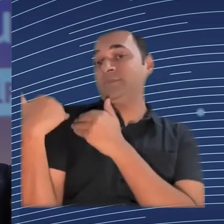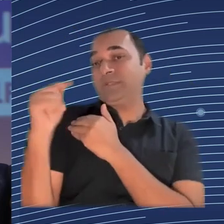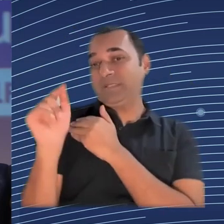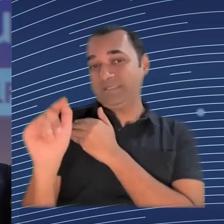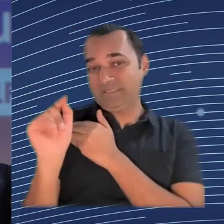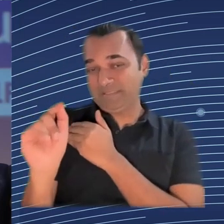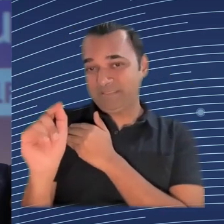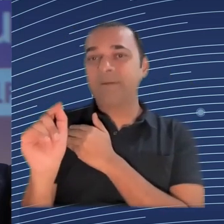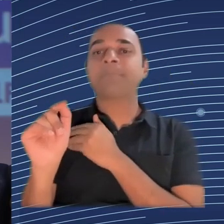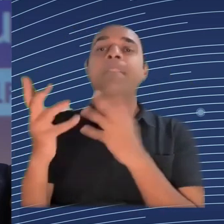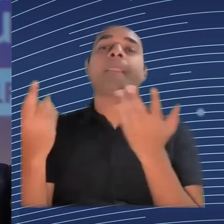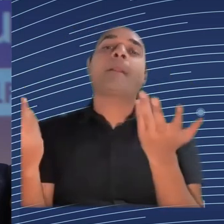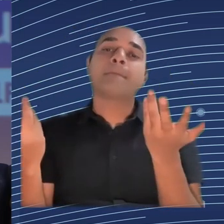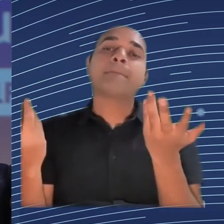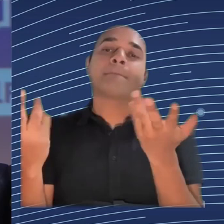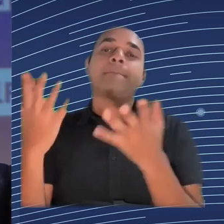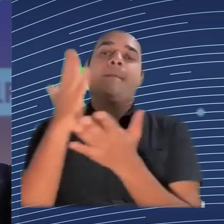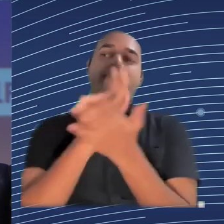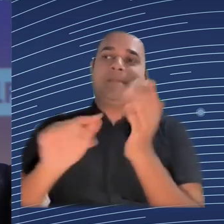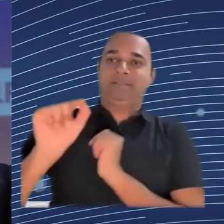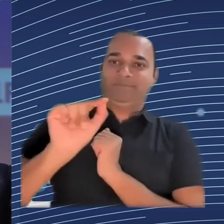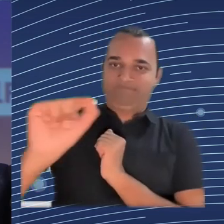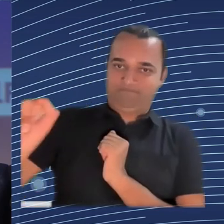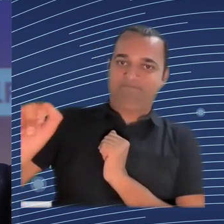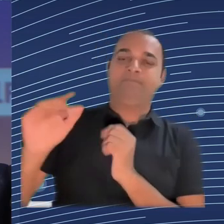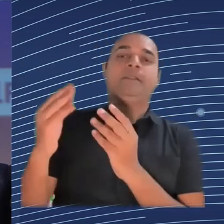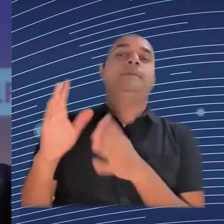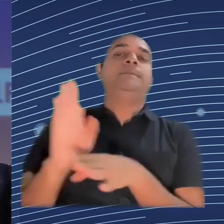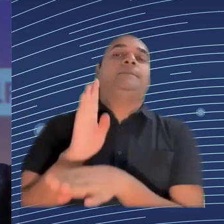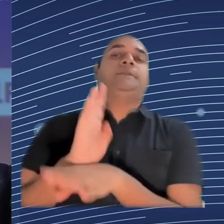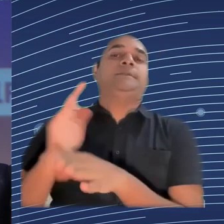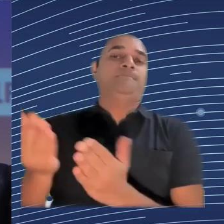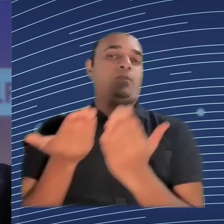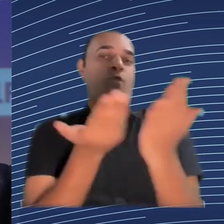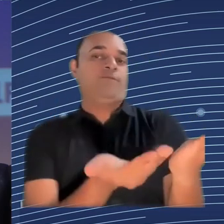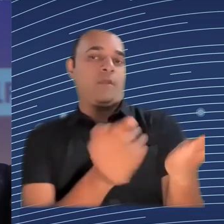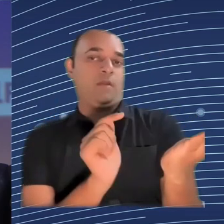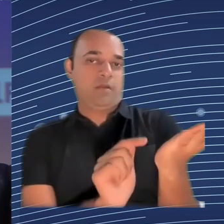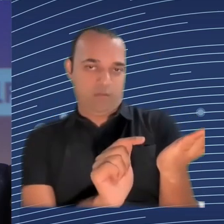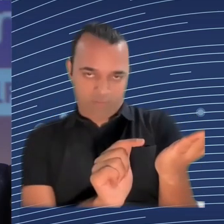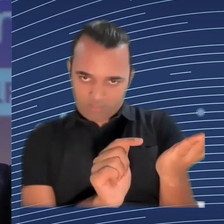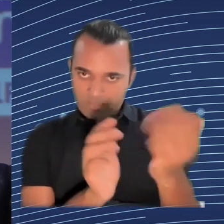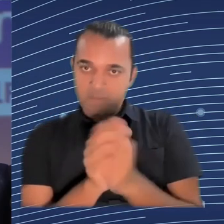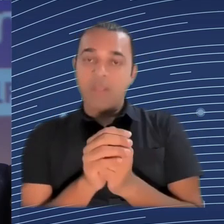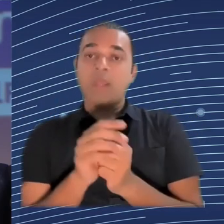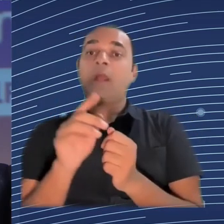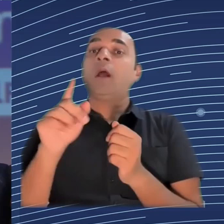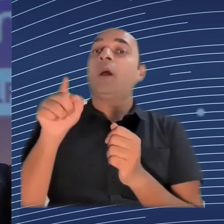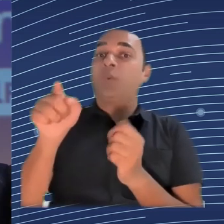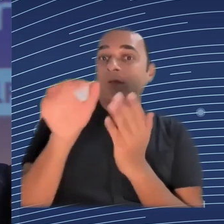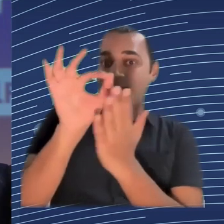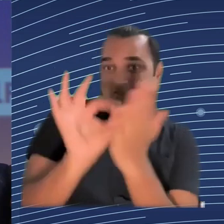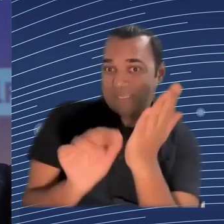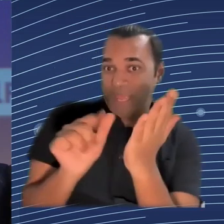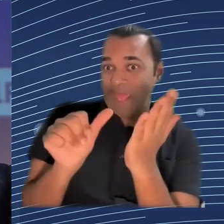responsibly when it comes to AI? It can include input from whoever is impacted, including your employees,